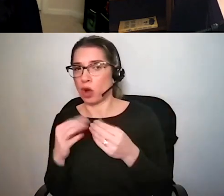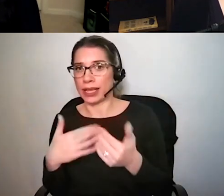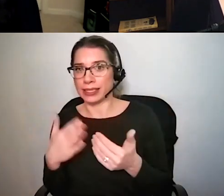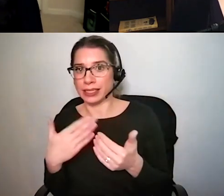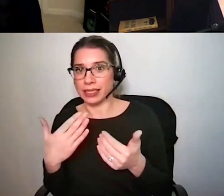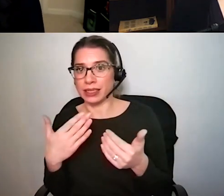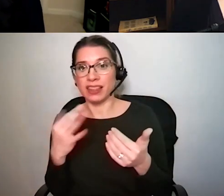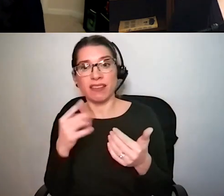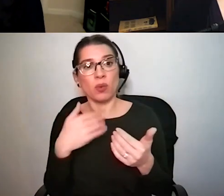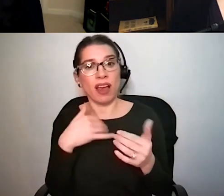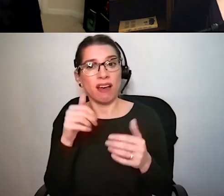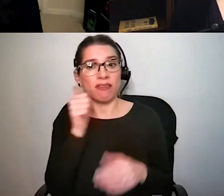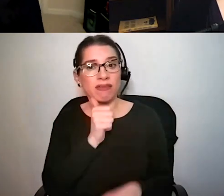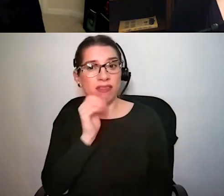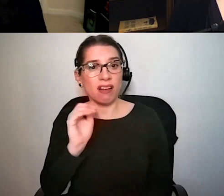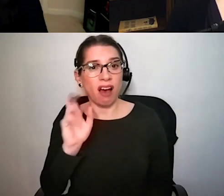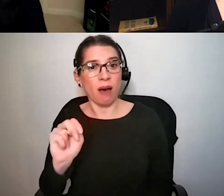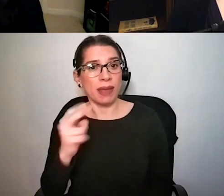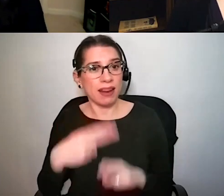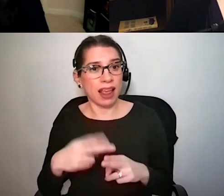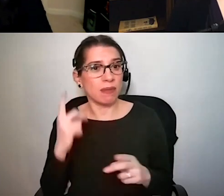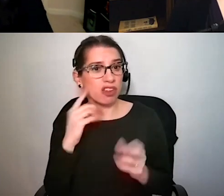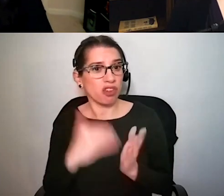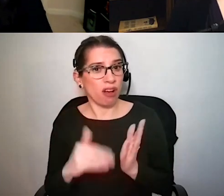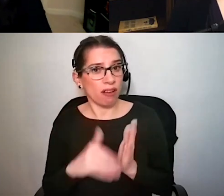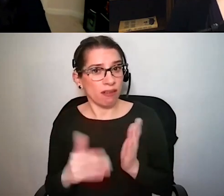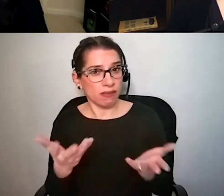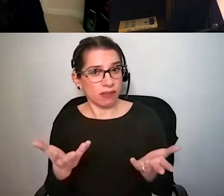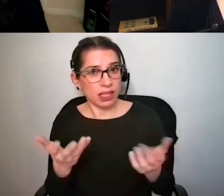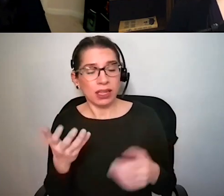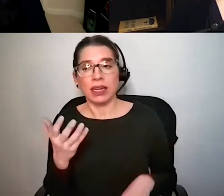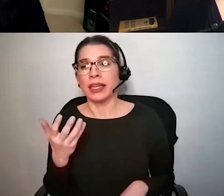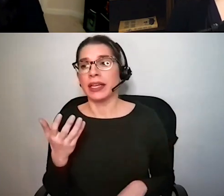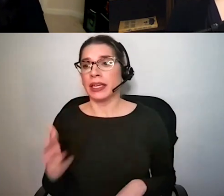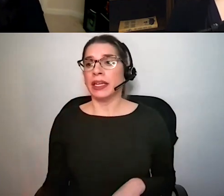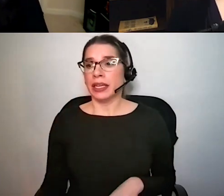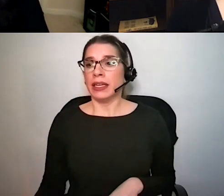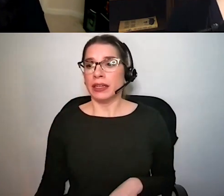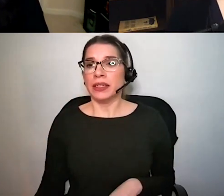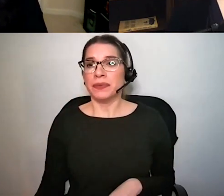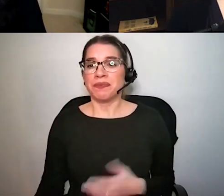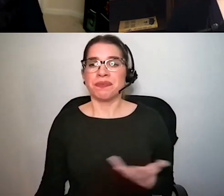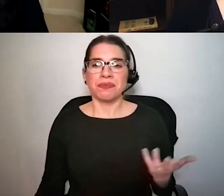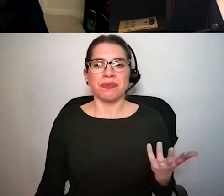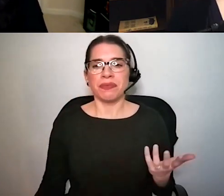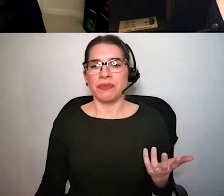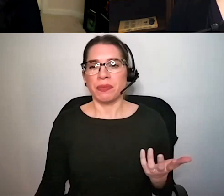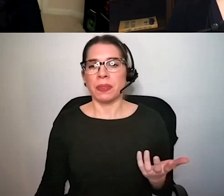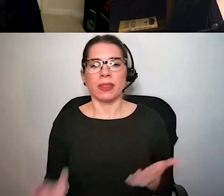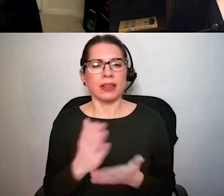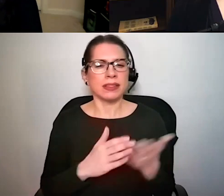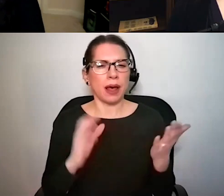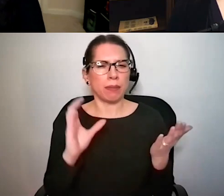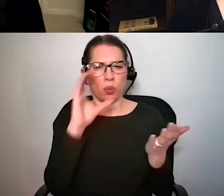you hear it a lot I think sometimes some of this gets to like other other kind of weird phenomena phenomenon